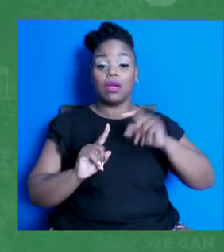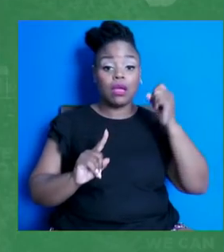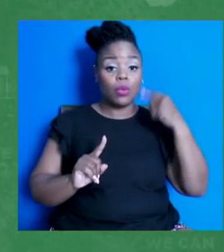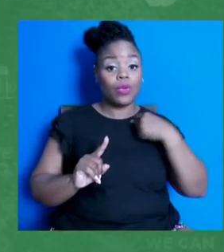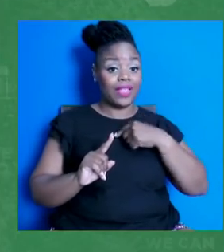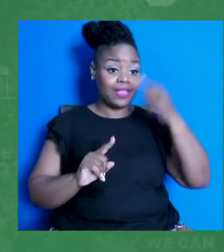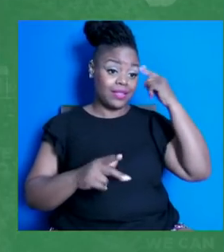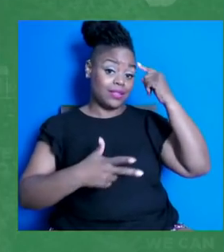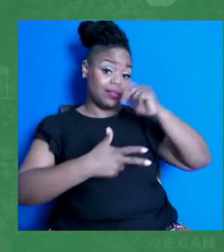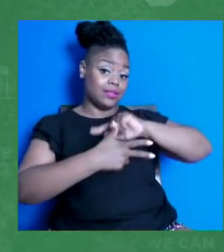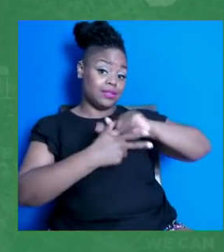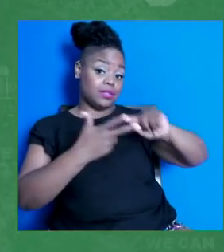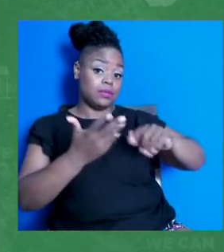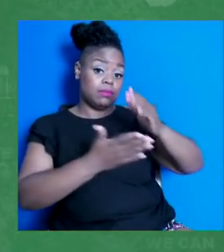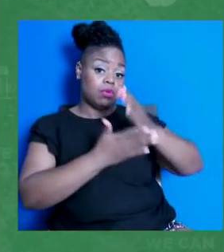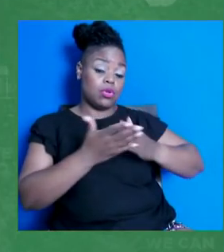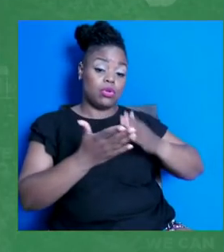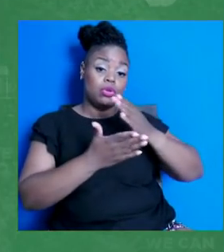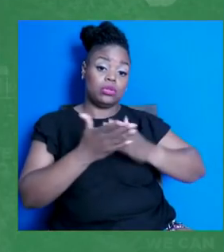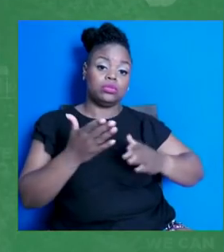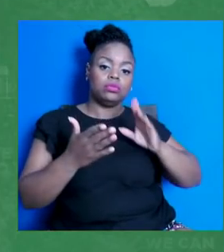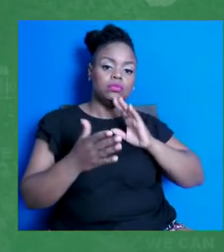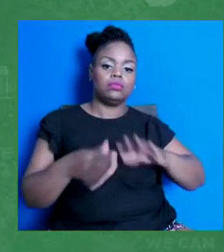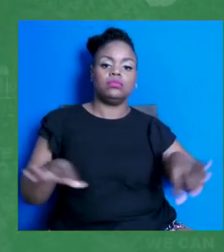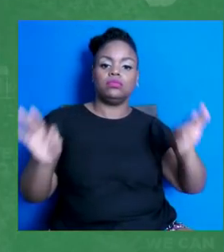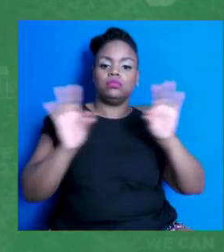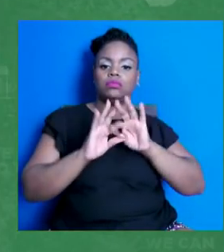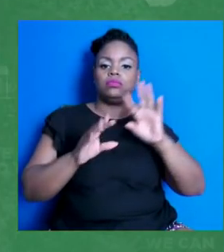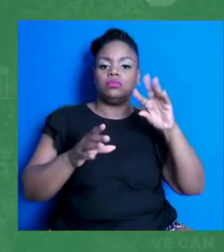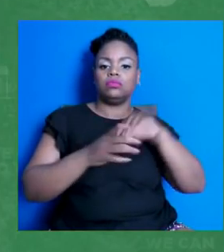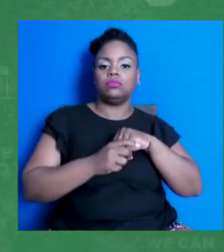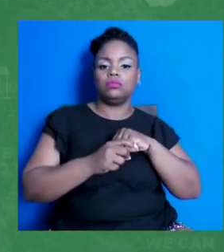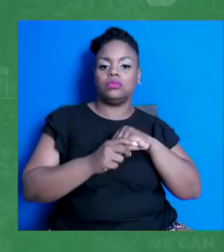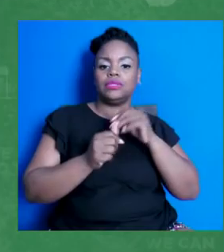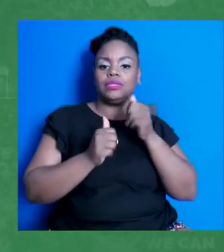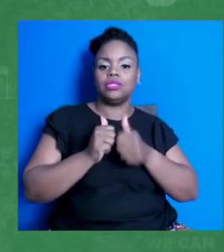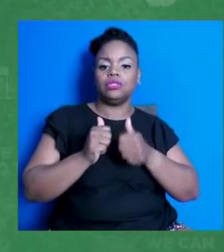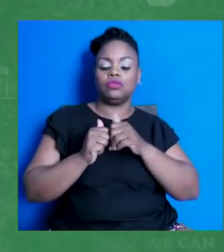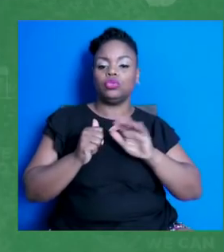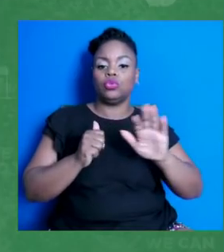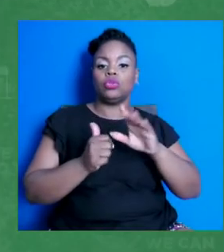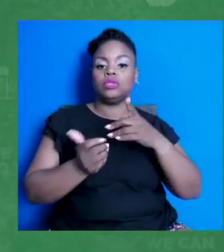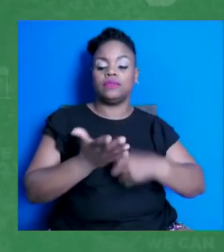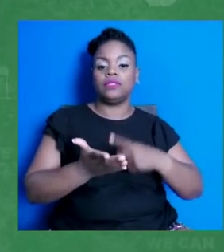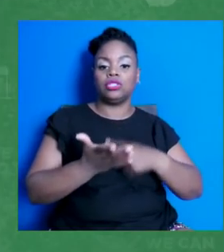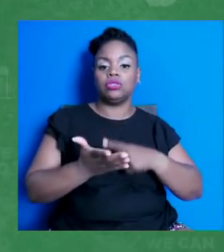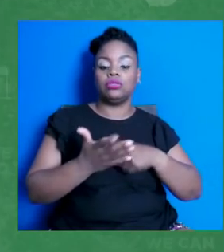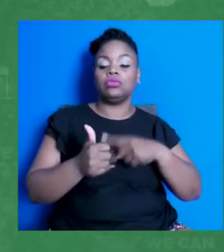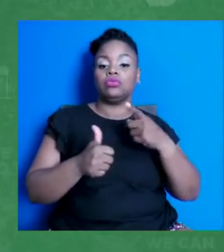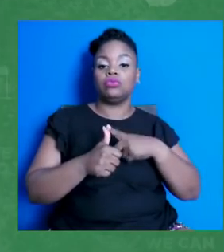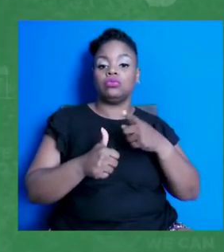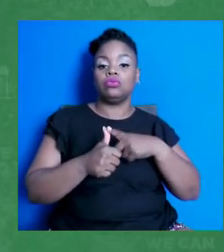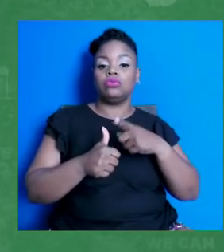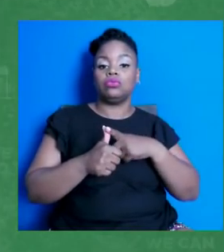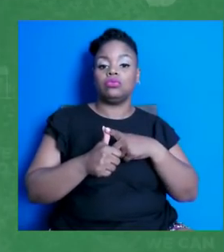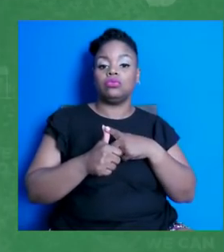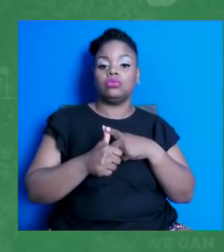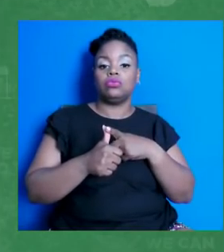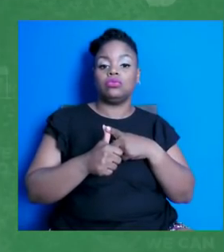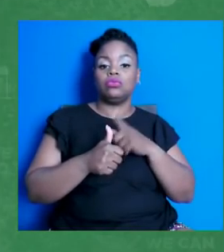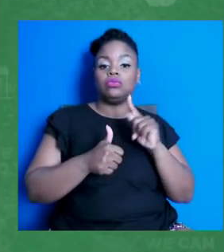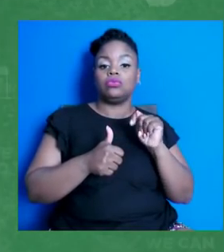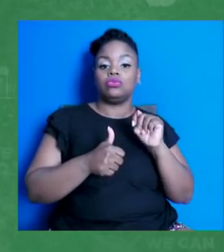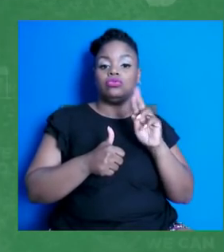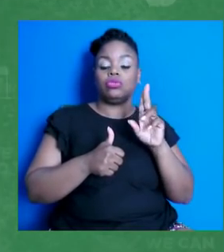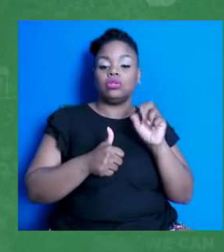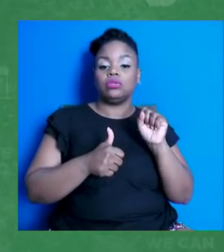essential to include in each of your conversations. So first for T, we want to build trust. For E, we want to